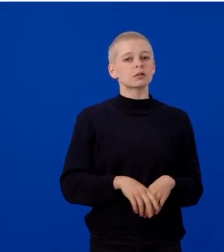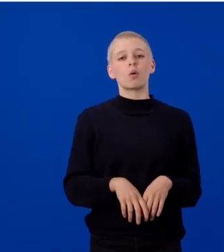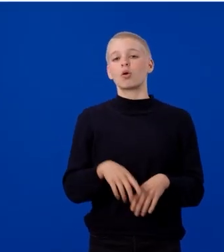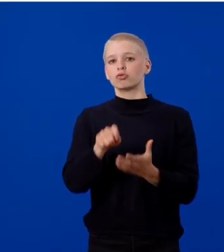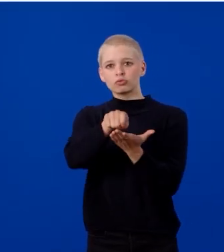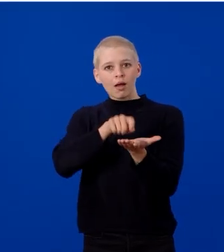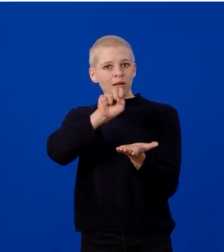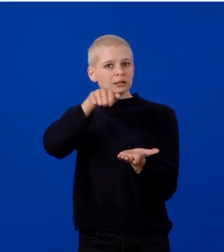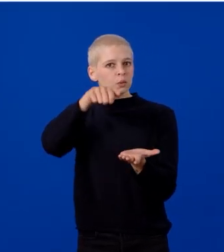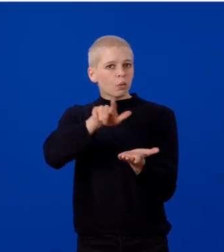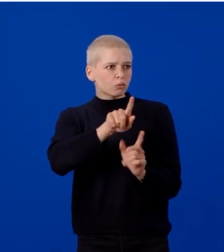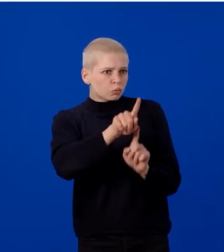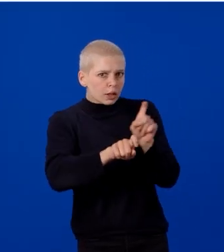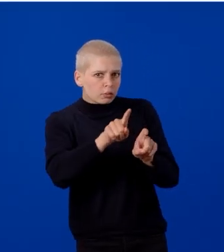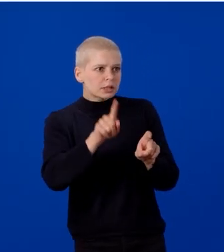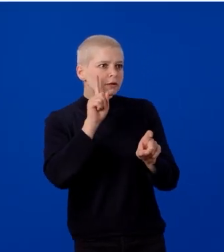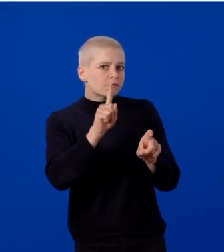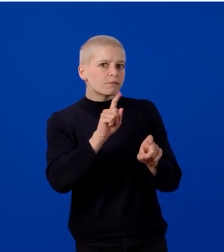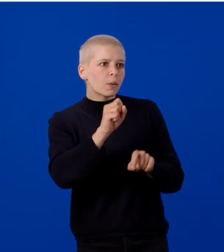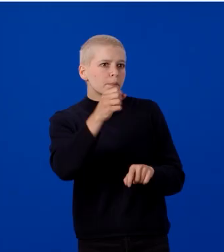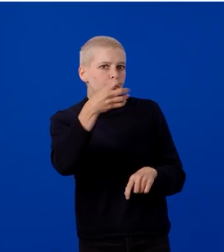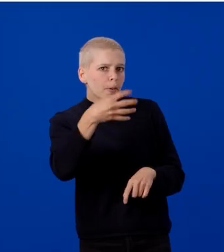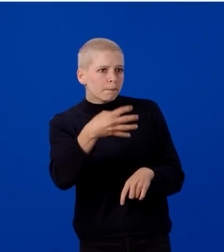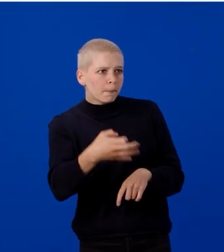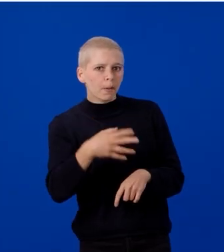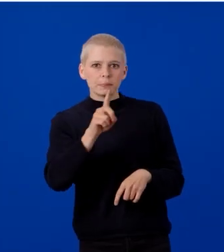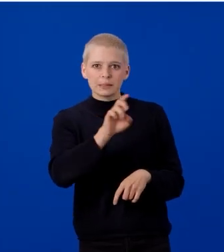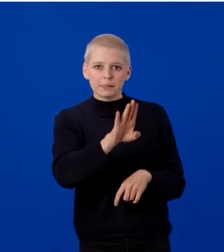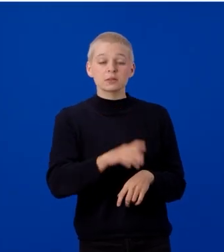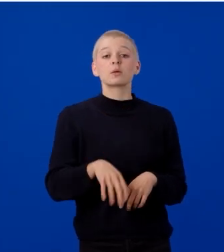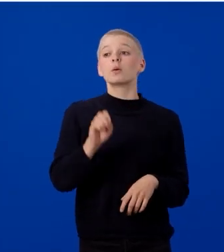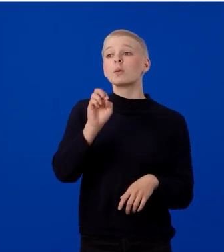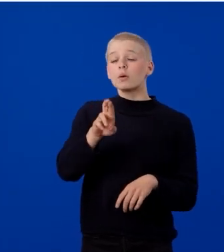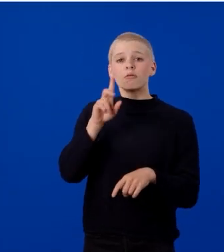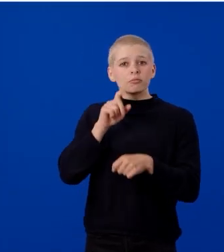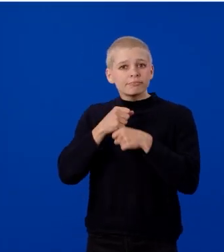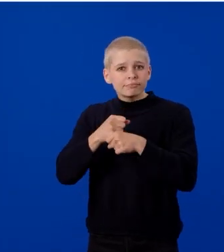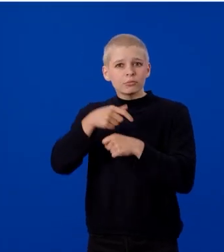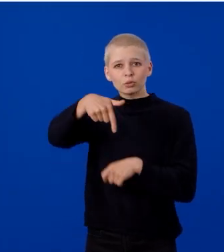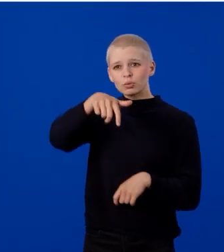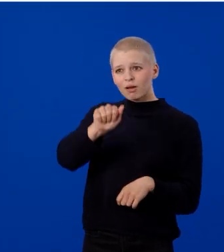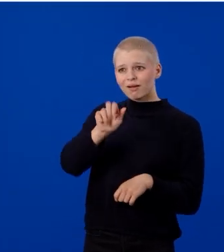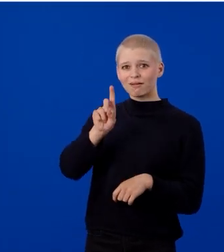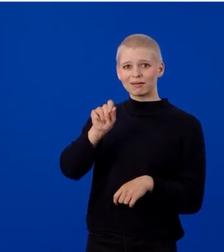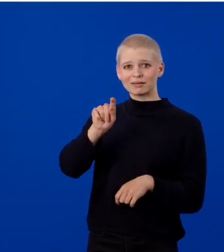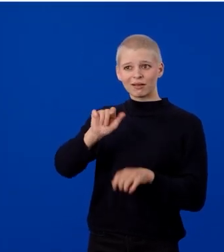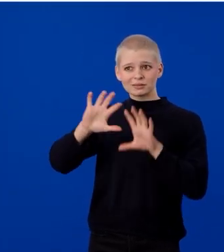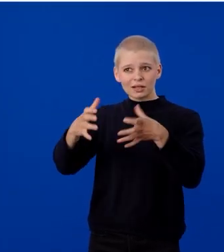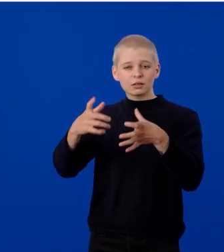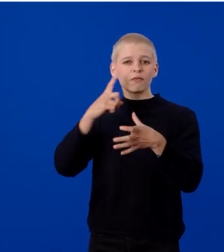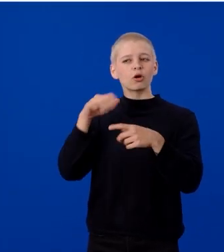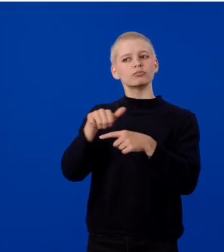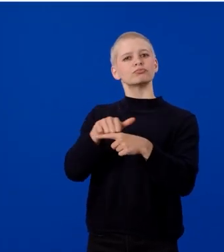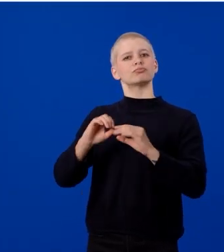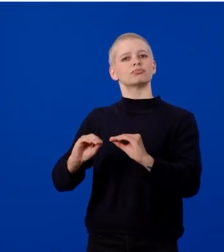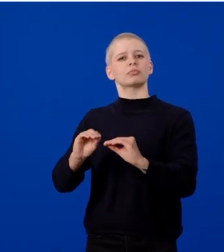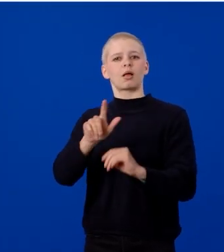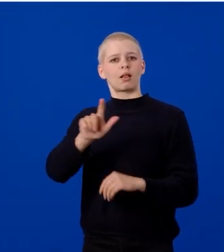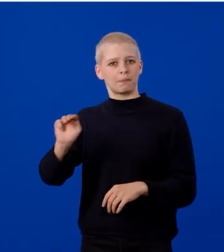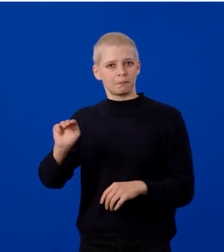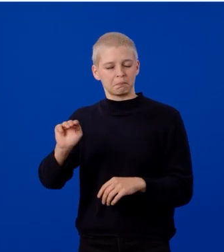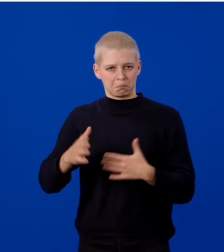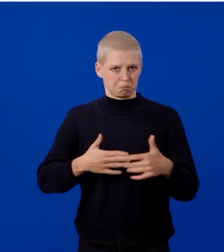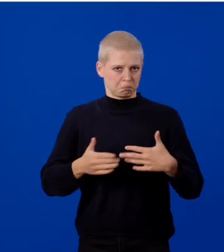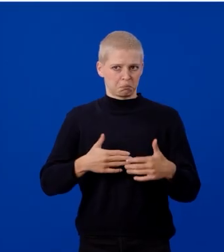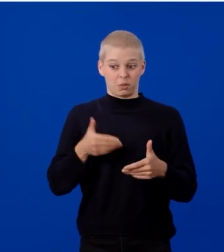queries for populating a database, or generating QA datasets for training LLMs, the